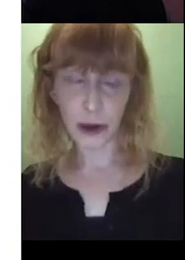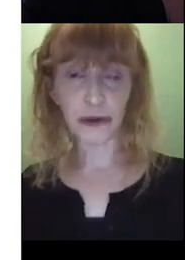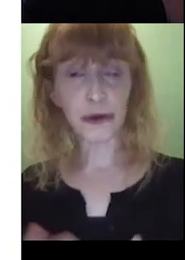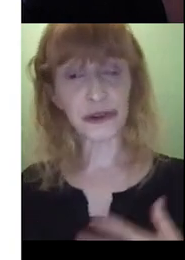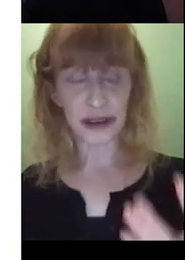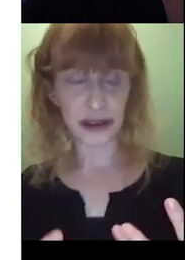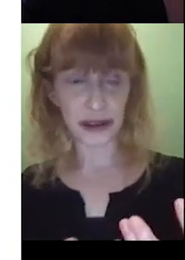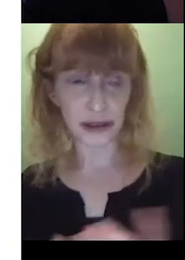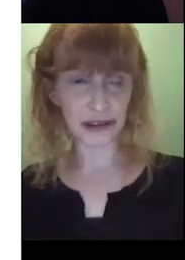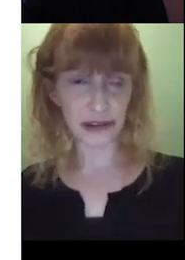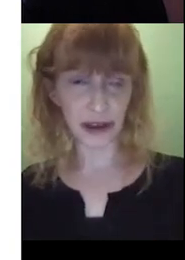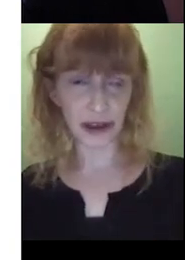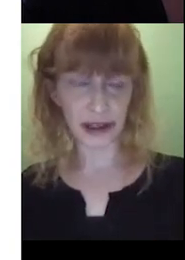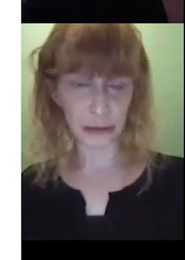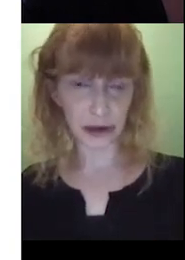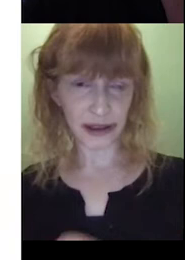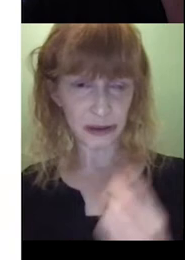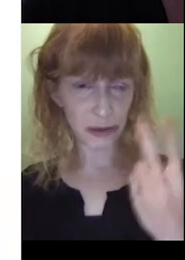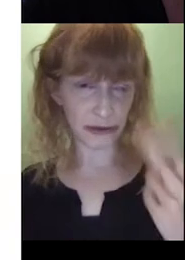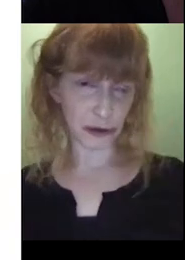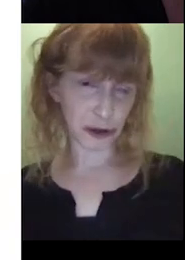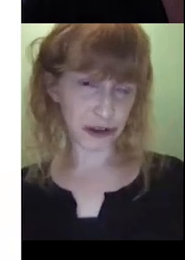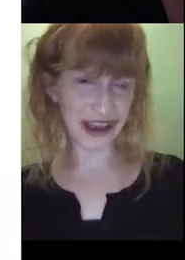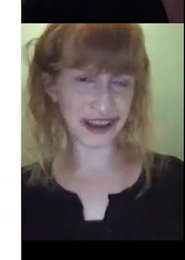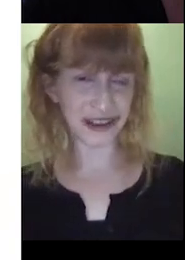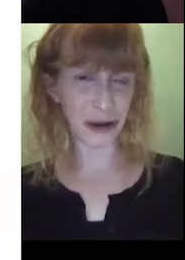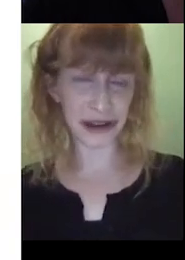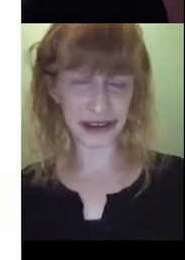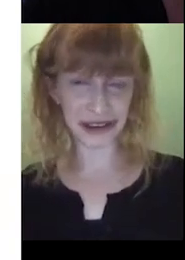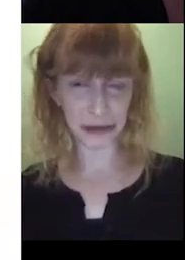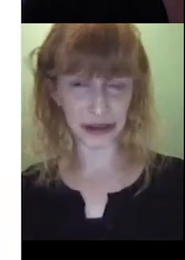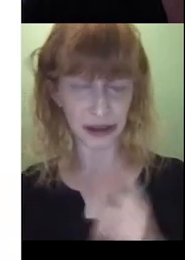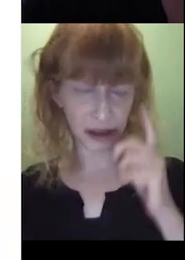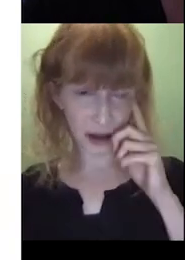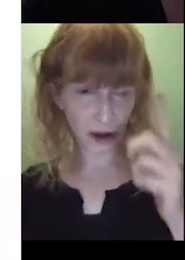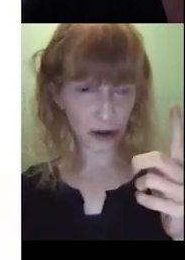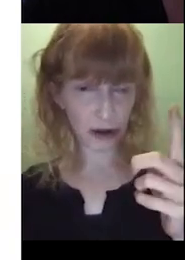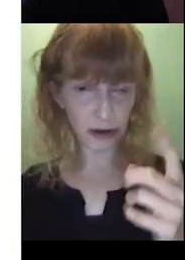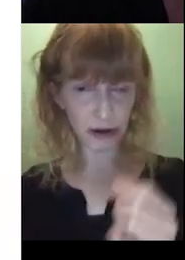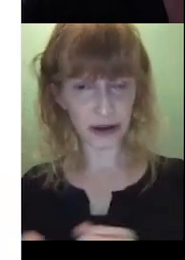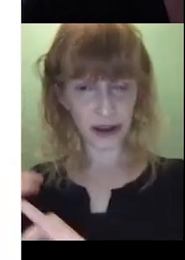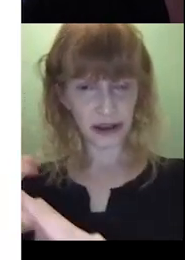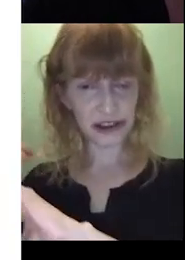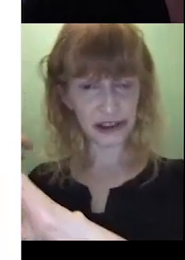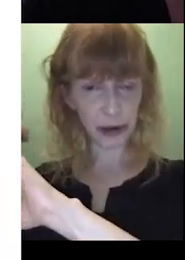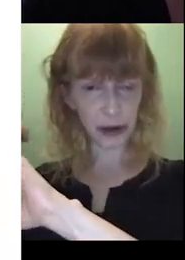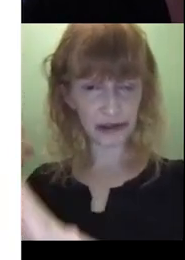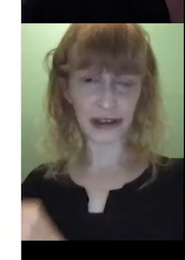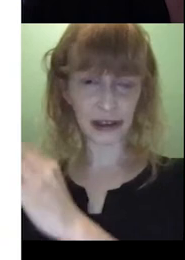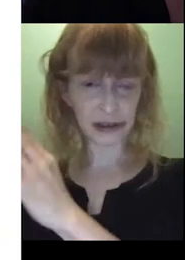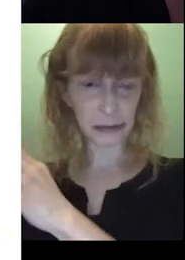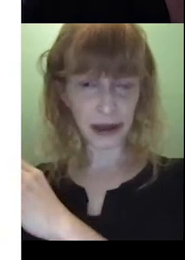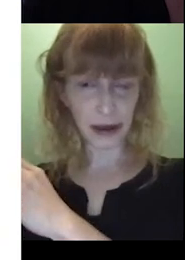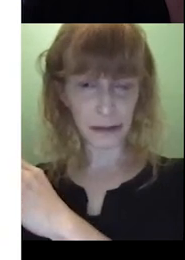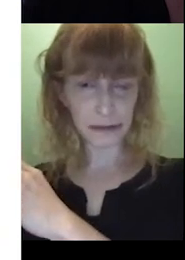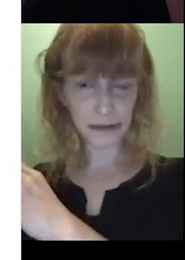I was also thinking that, again, in my house, we have two dogs. So I might say something like, oh, look, Spot